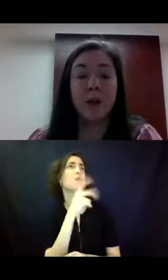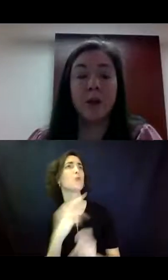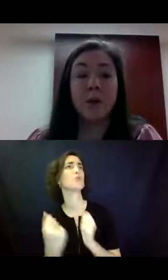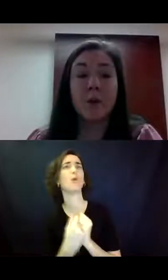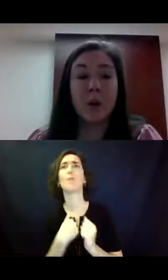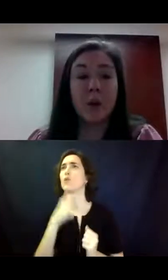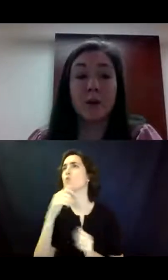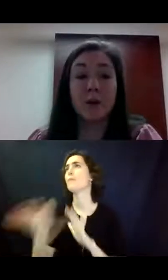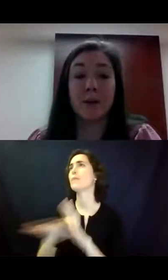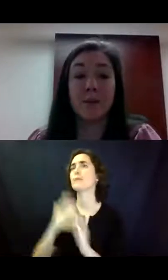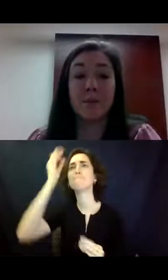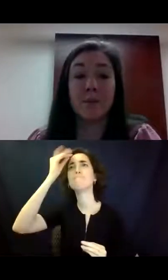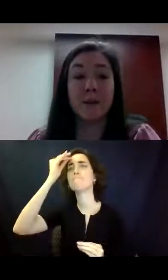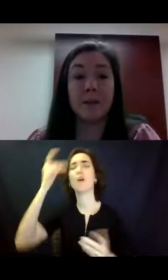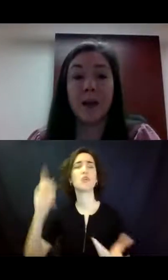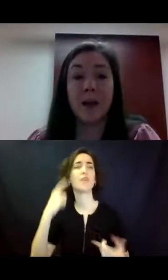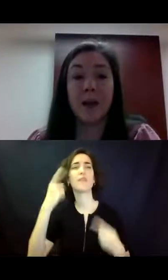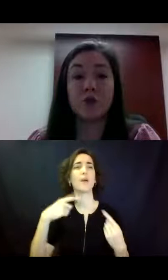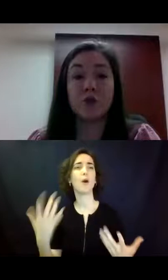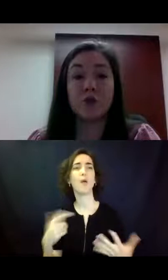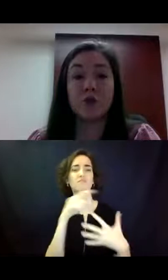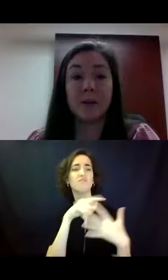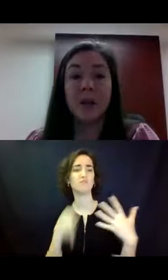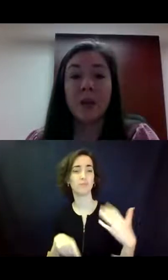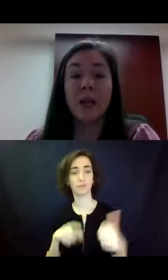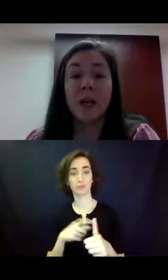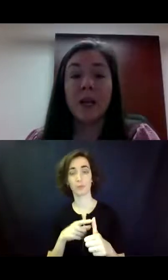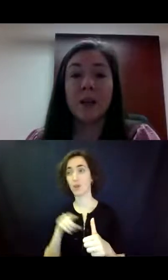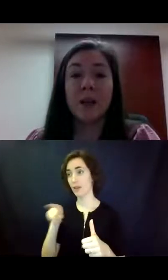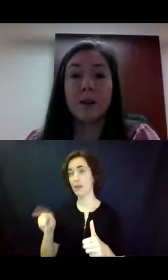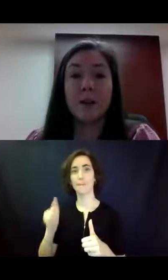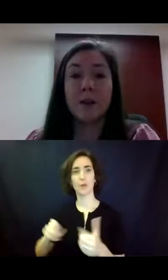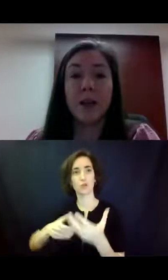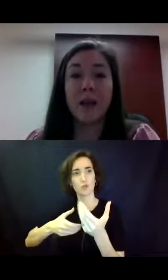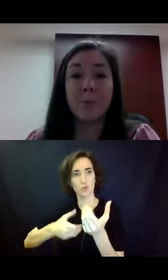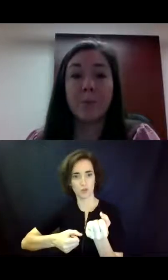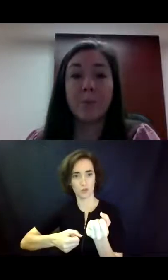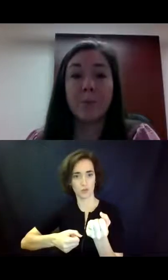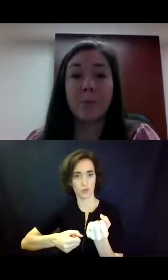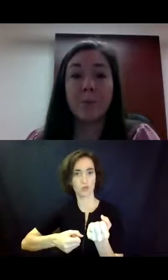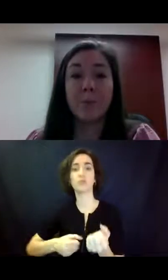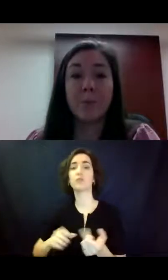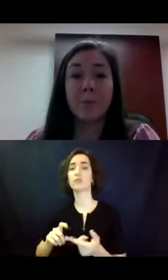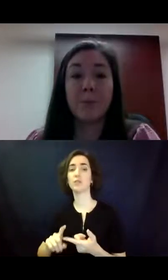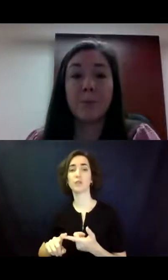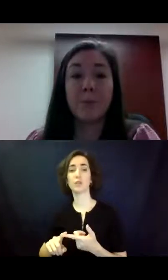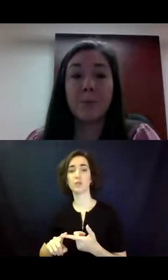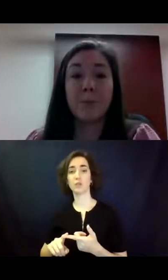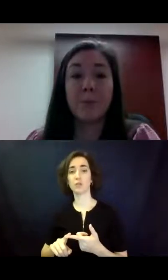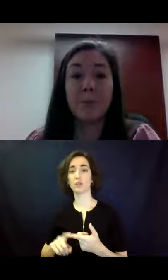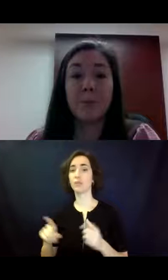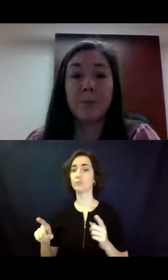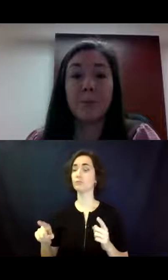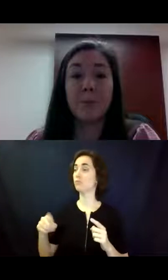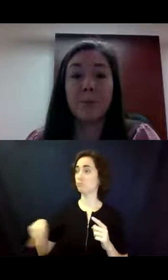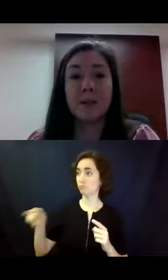First of all, it's going to be somebody that that person trusts, and that person is going to be willing to go on the journey